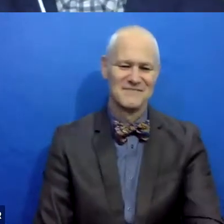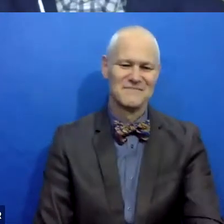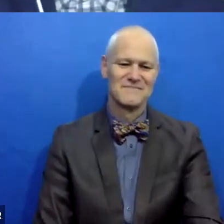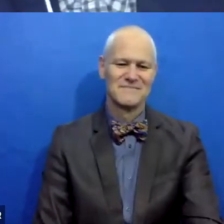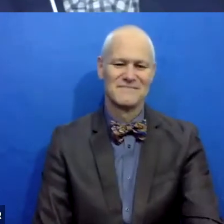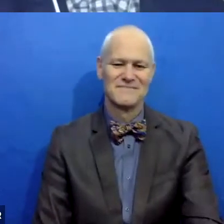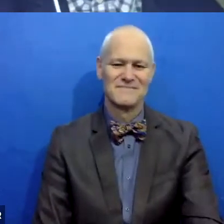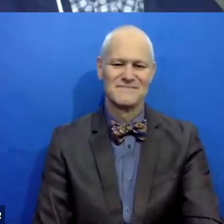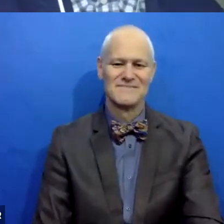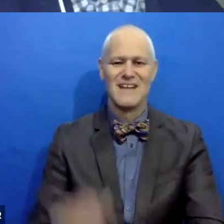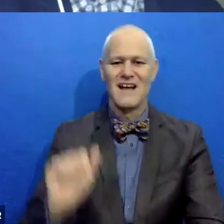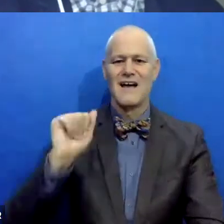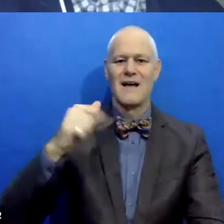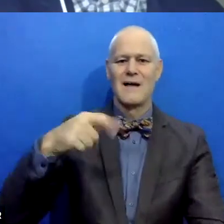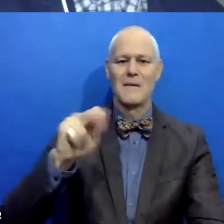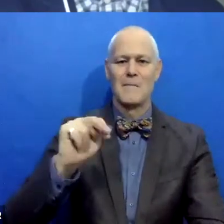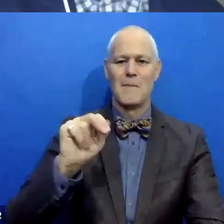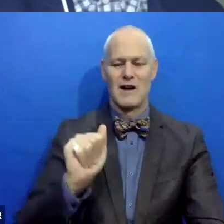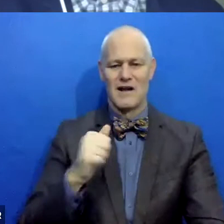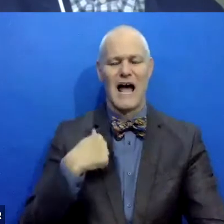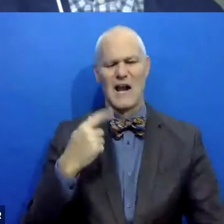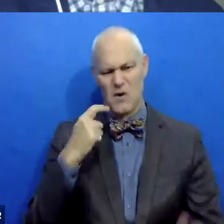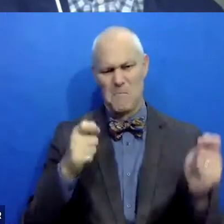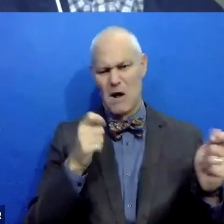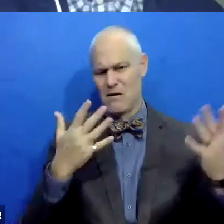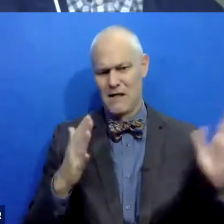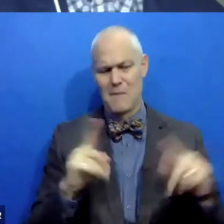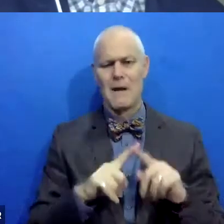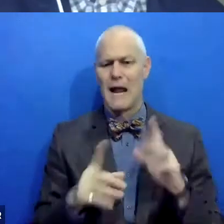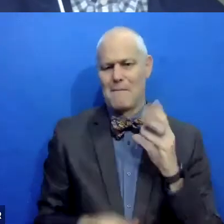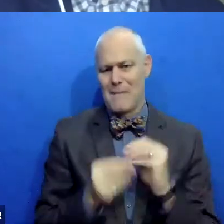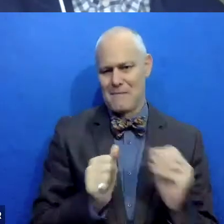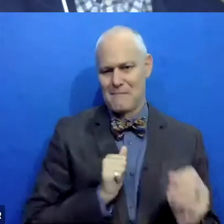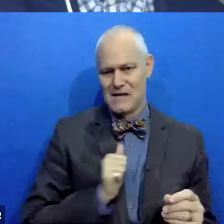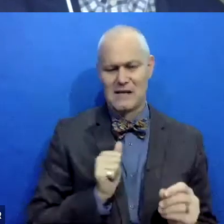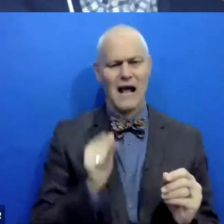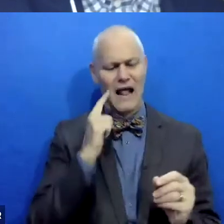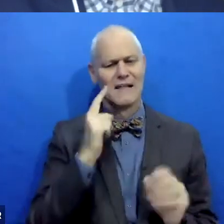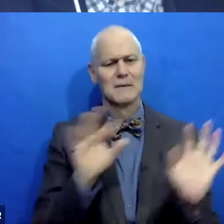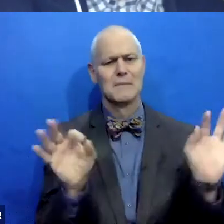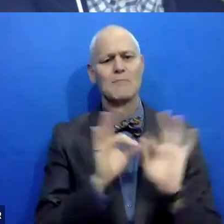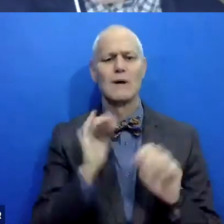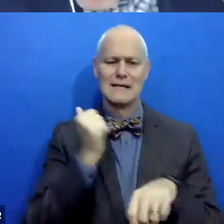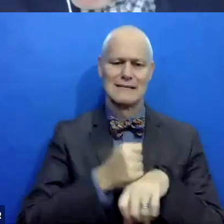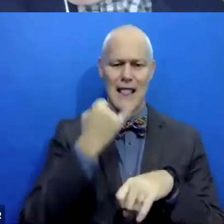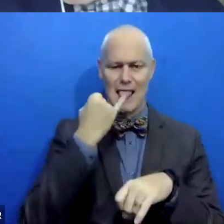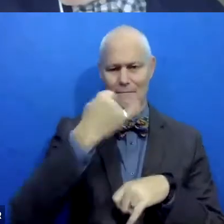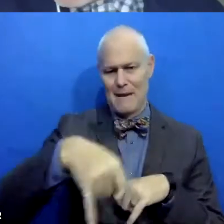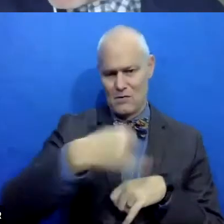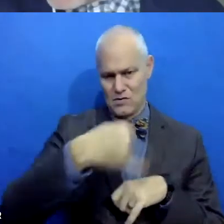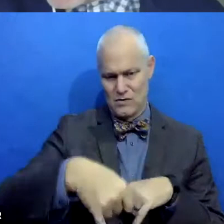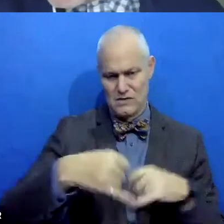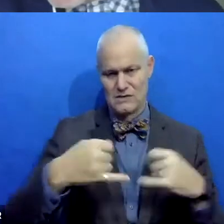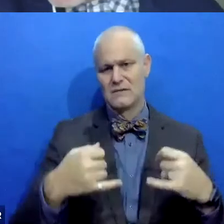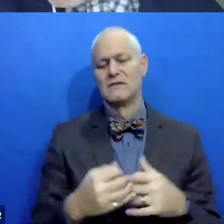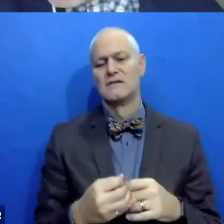Thank you. I know I'm just a moderator, but I'll also add one thing. Um, I think it's very important to set boundaries and understand, uh,